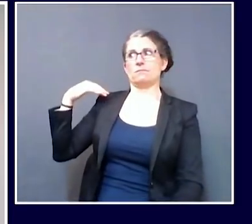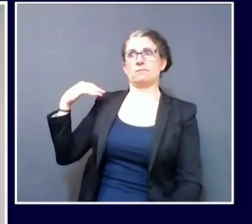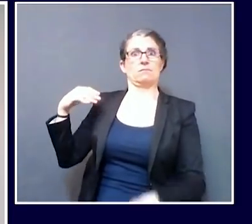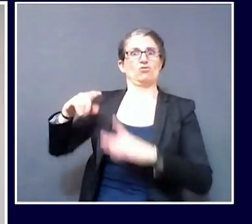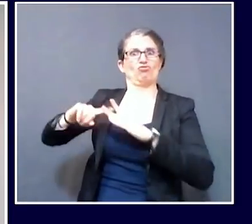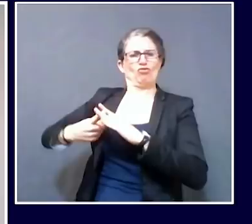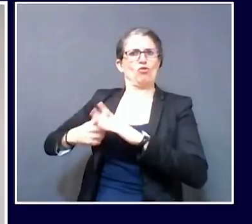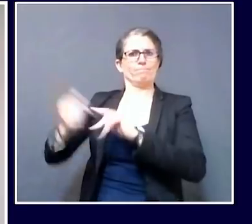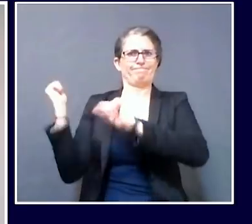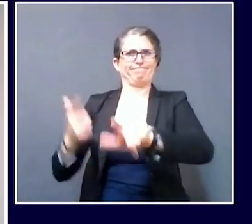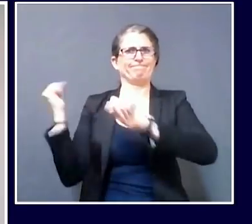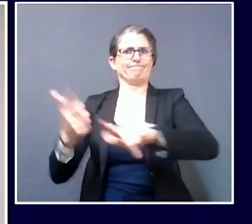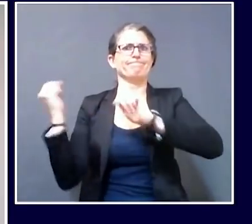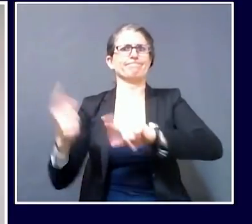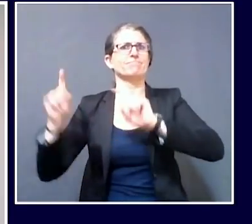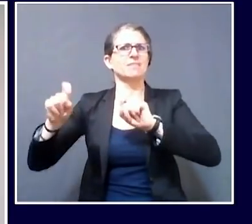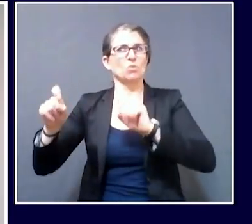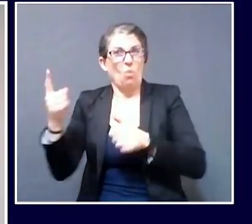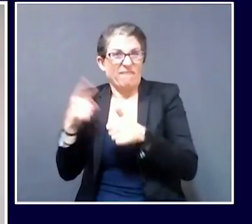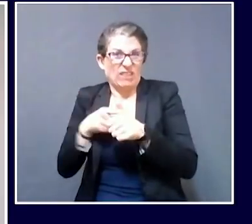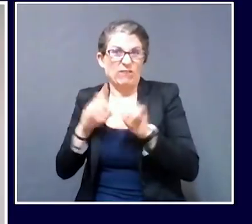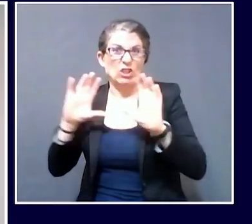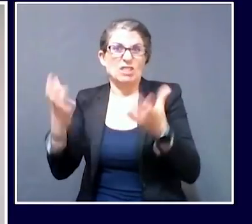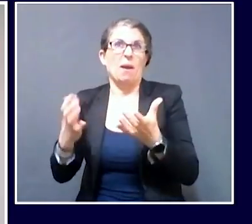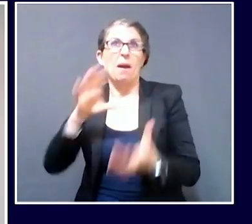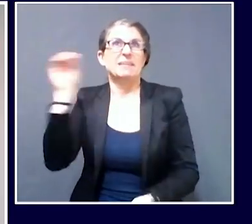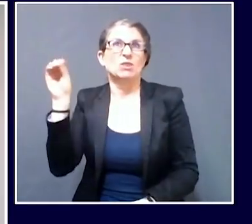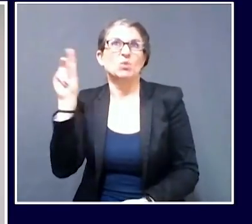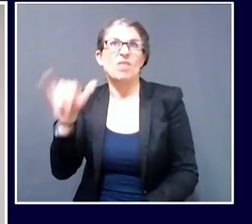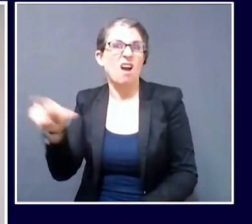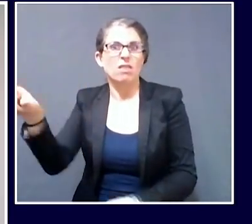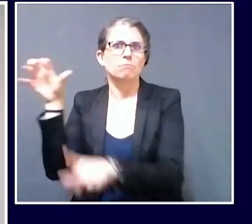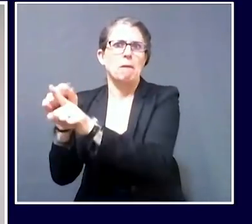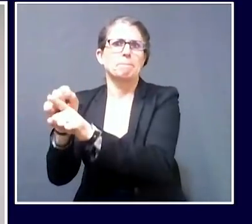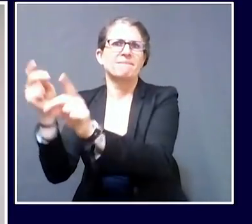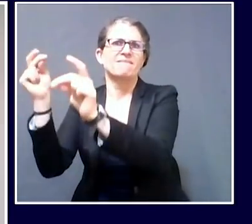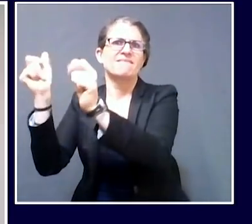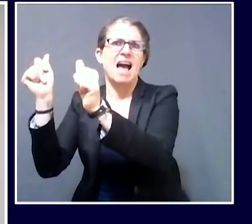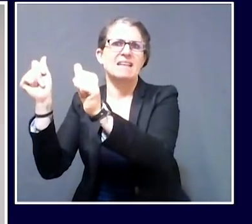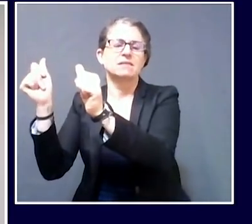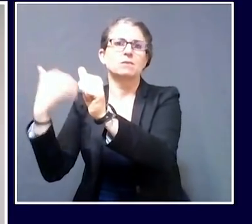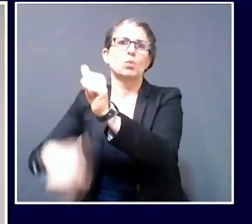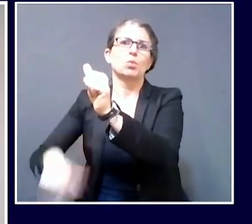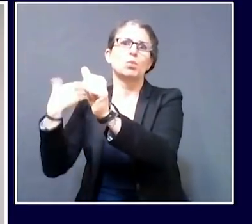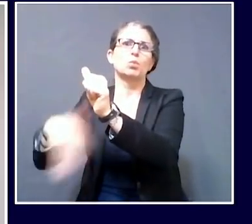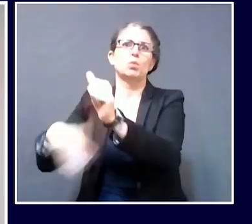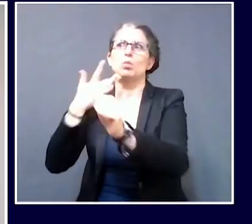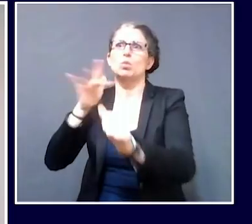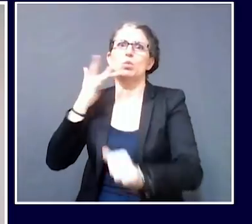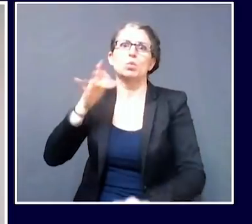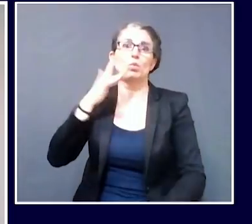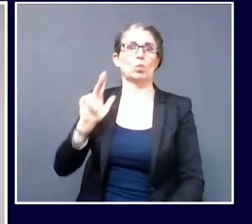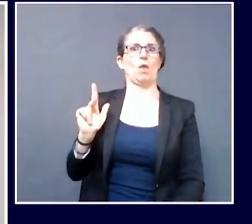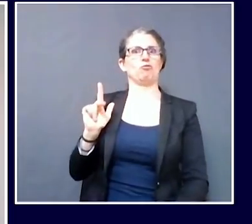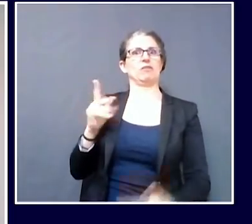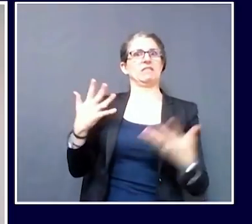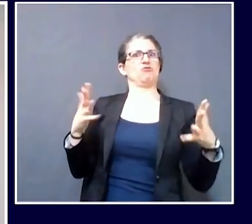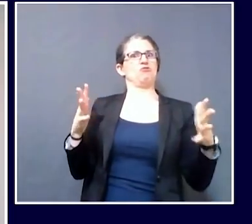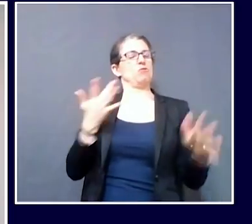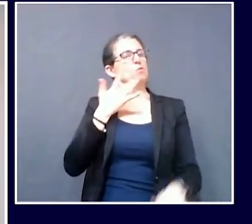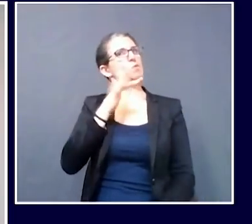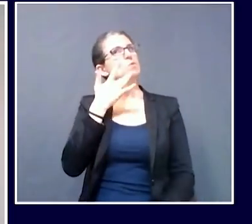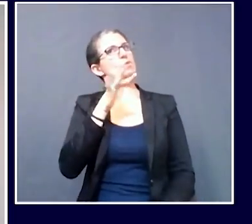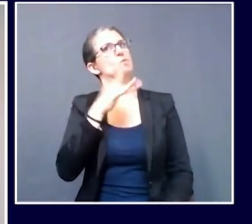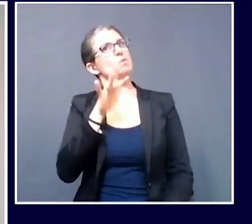we've said, when you go looking for things in public health, you do find them. The other outbreak I would like to report on is also at a workplace,